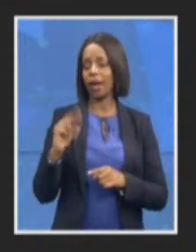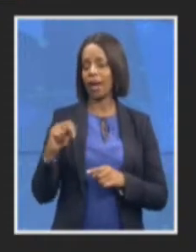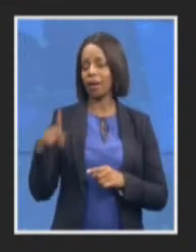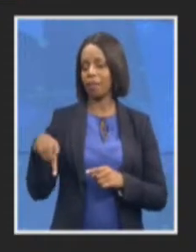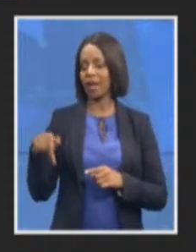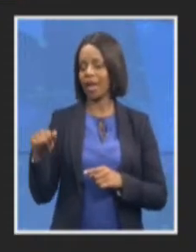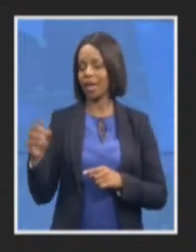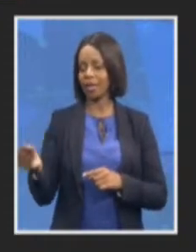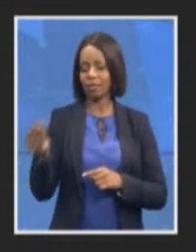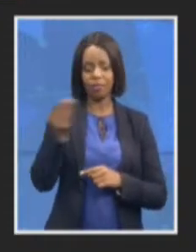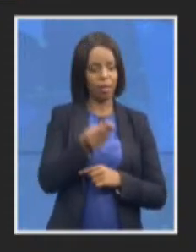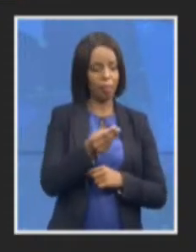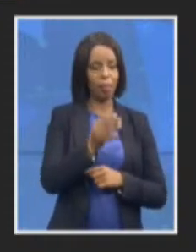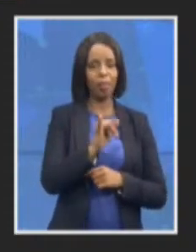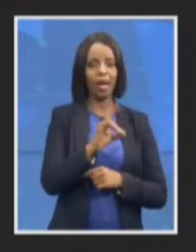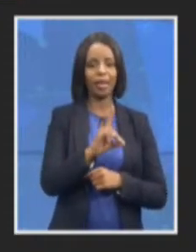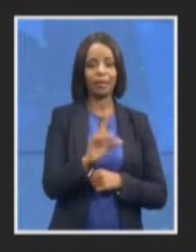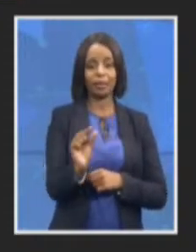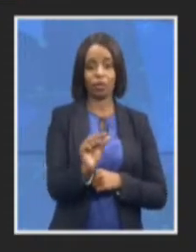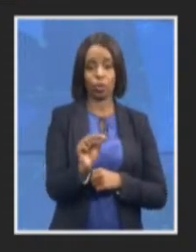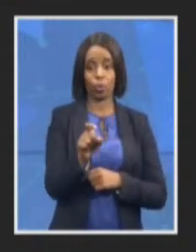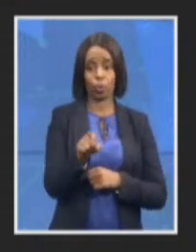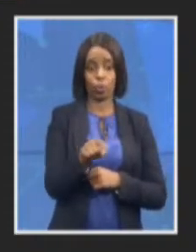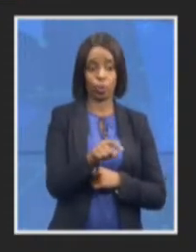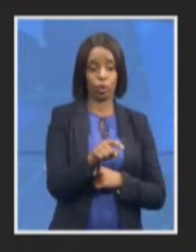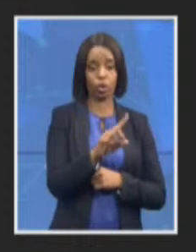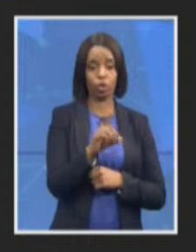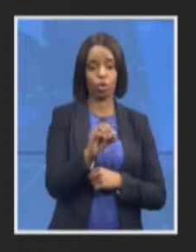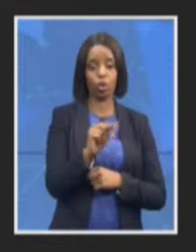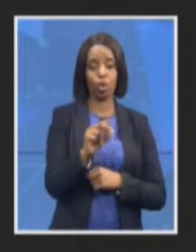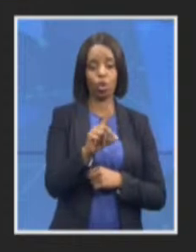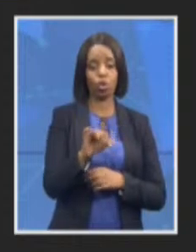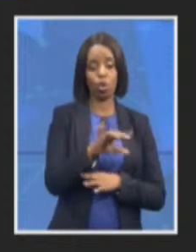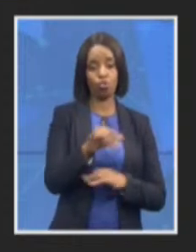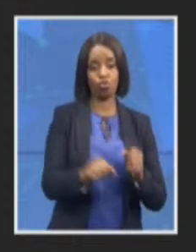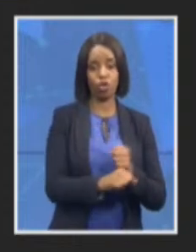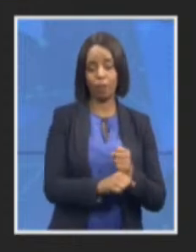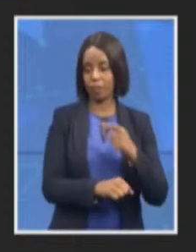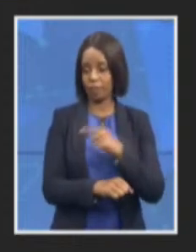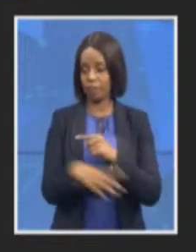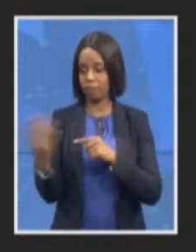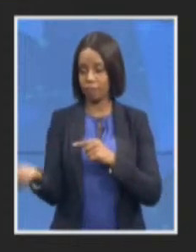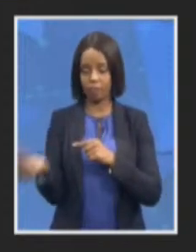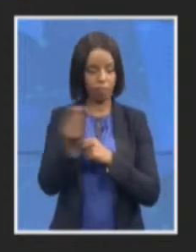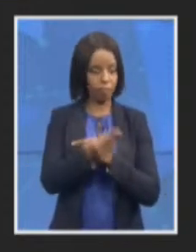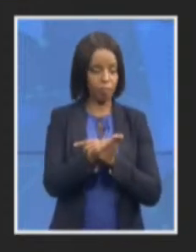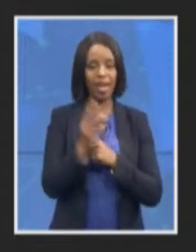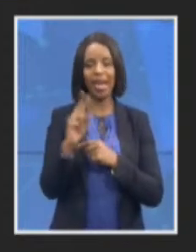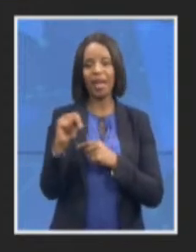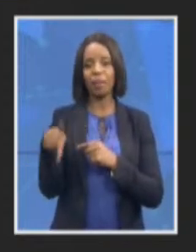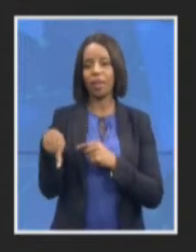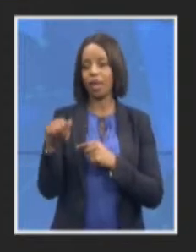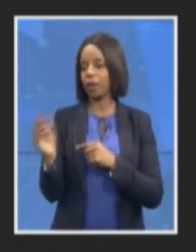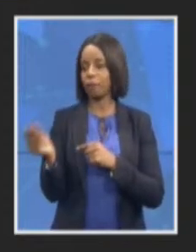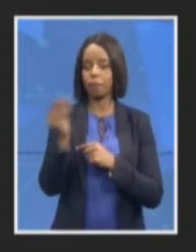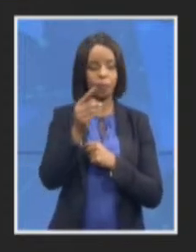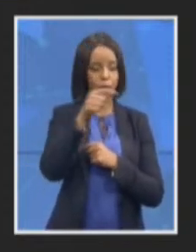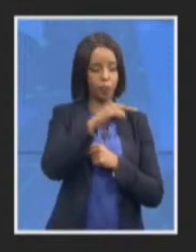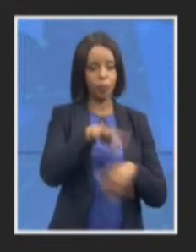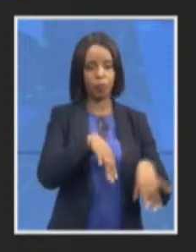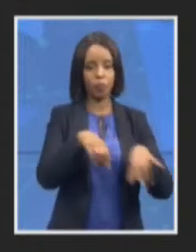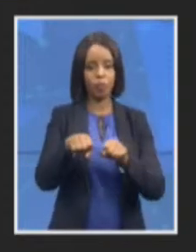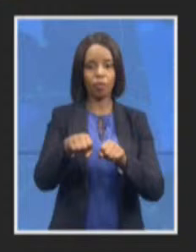it's also an important point to make in relation to the Zondo transition that we are dealing with two different outcomes the Zondo